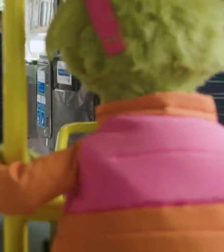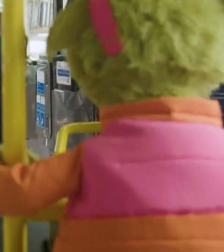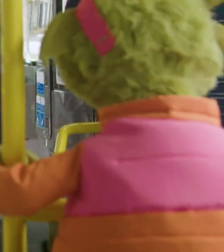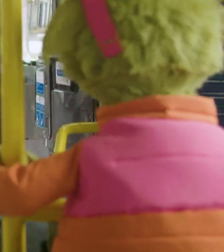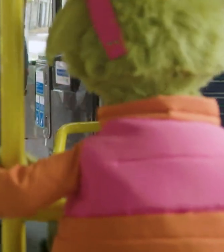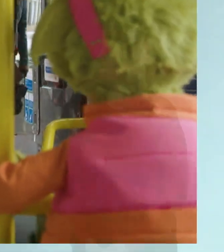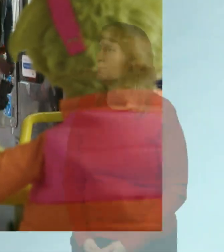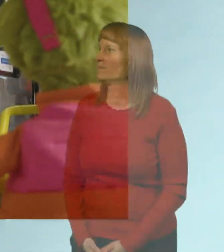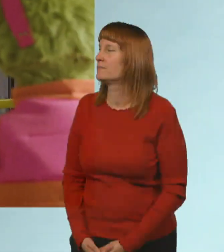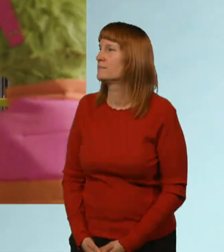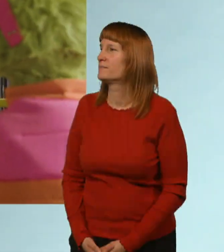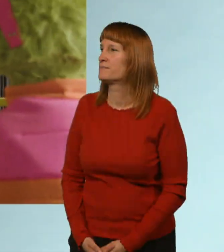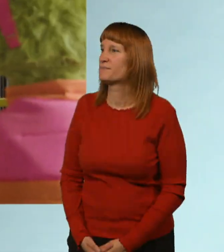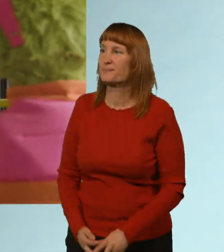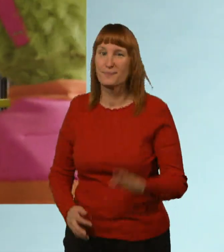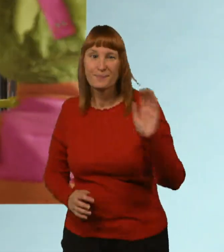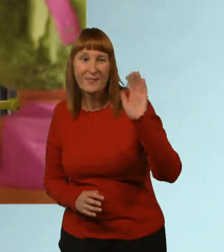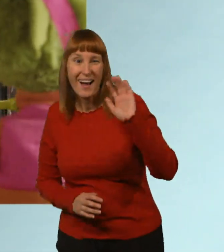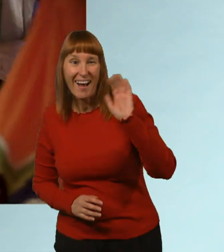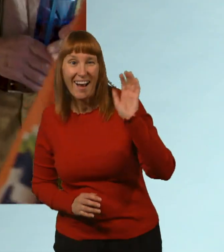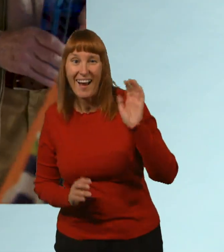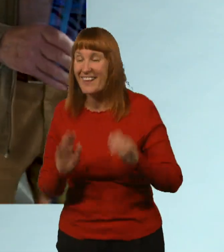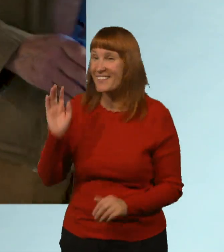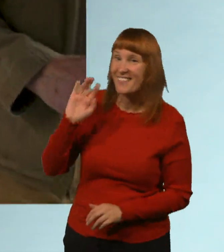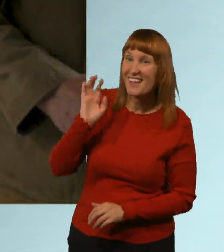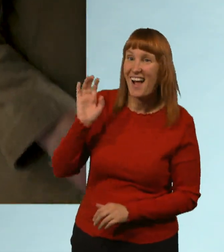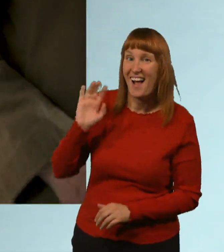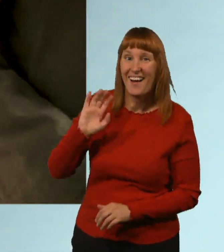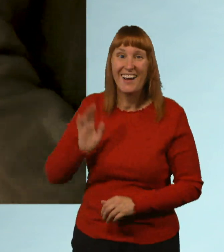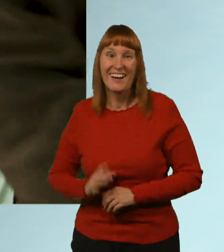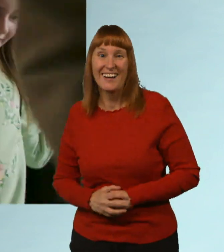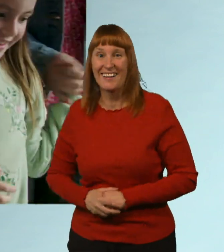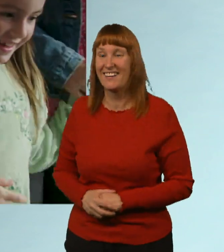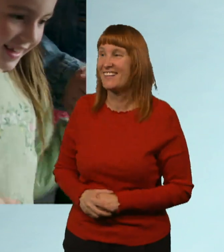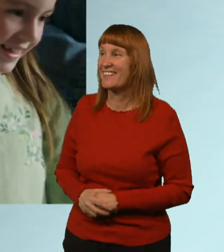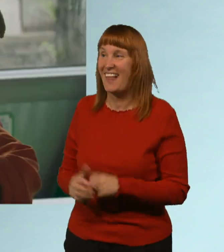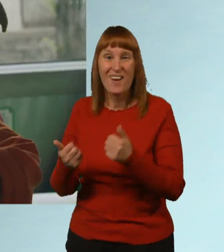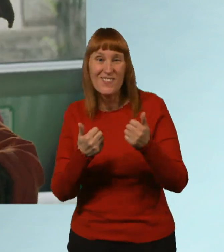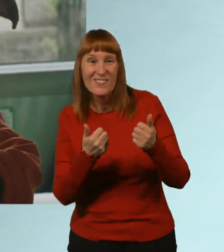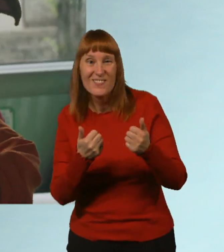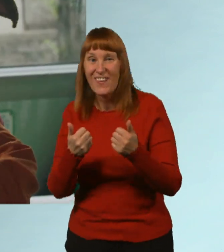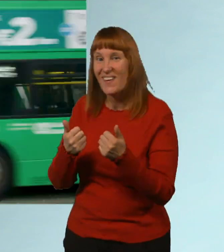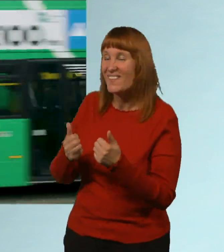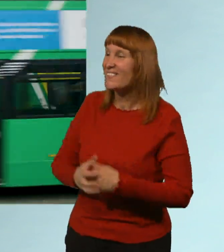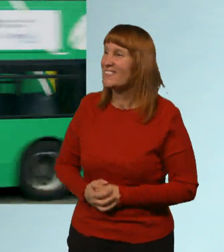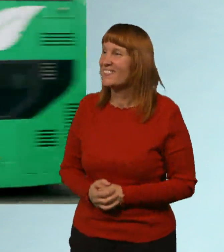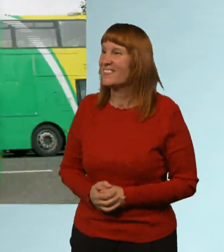Hi, guys! Hi! Hi! Hi! Hi! Hi! Hi! Hello!